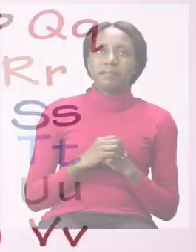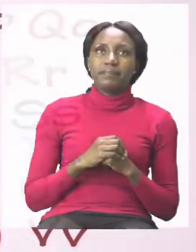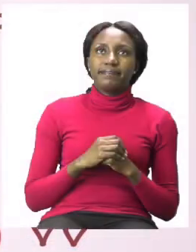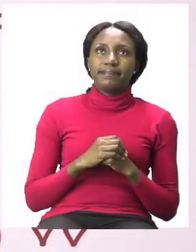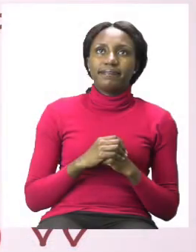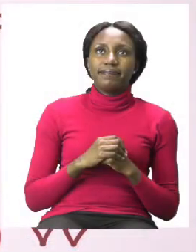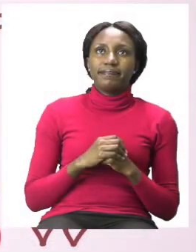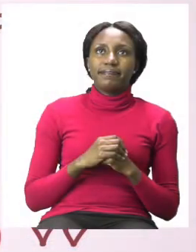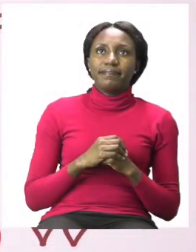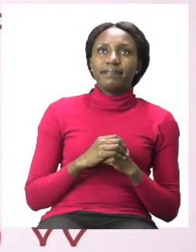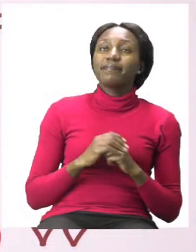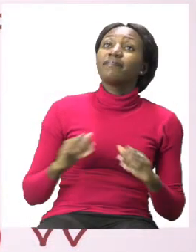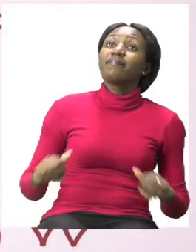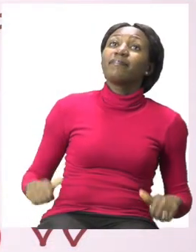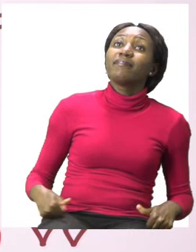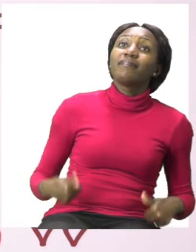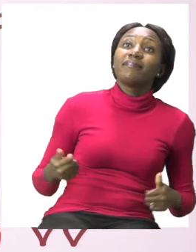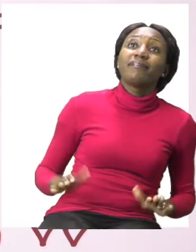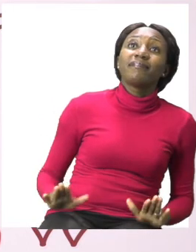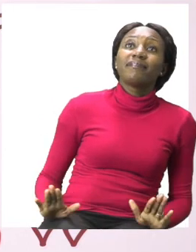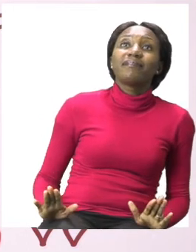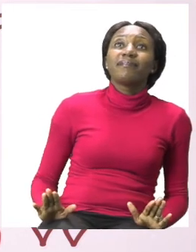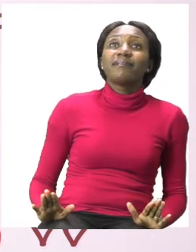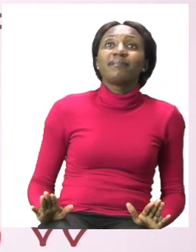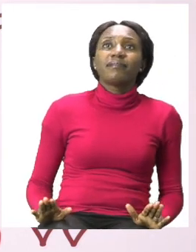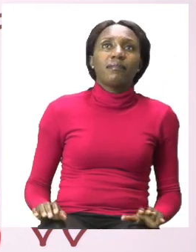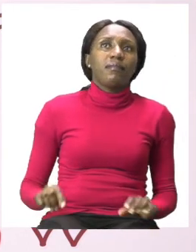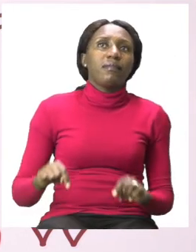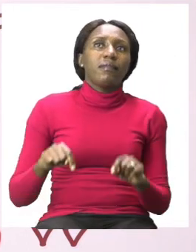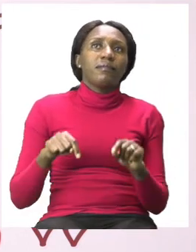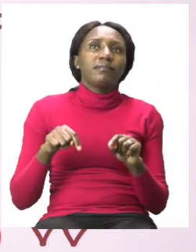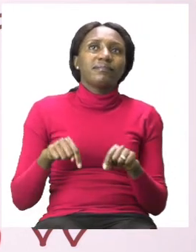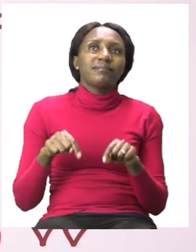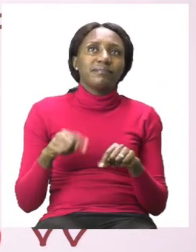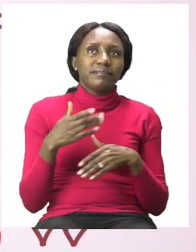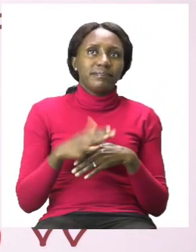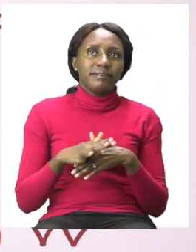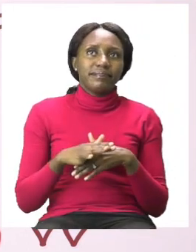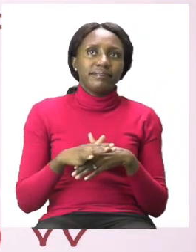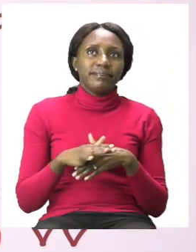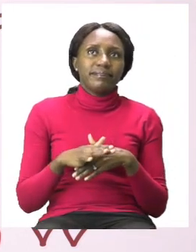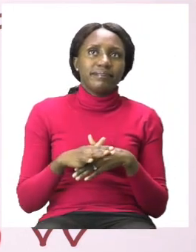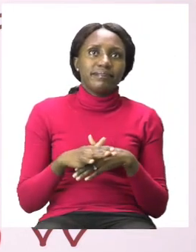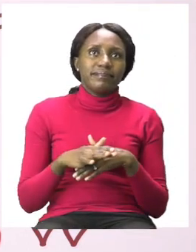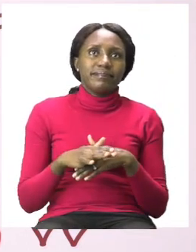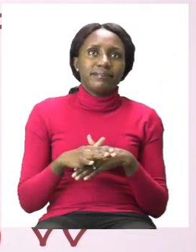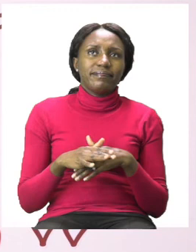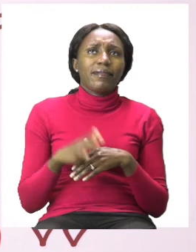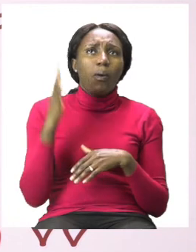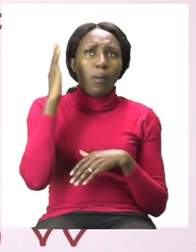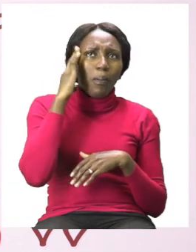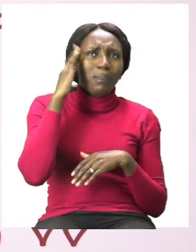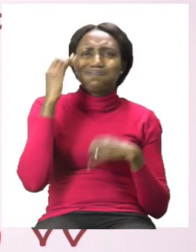Boys and girls, we have now come to the end of our lesson and I hope you had fun. I know I